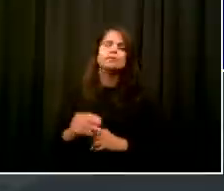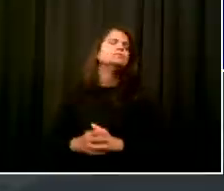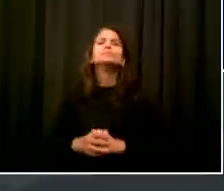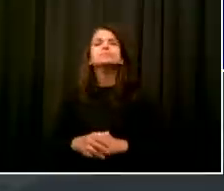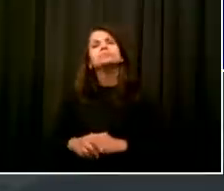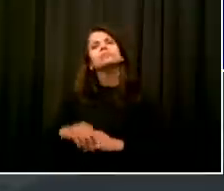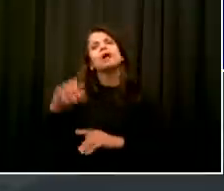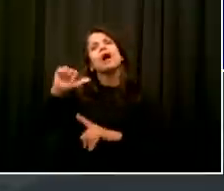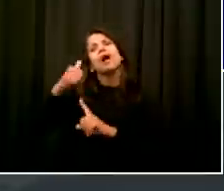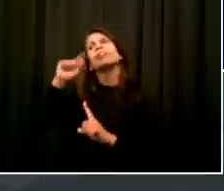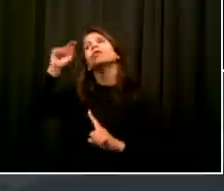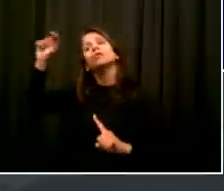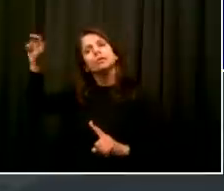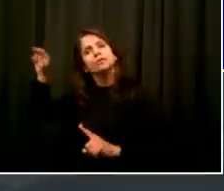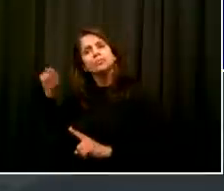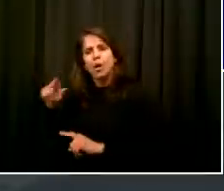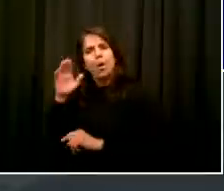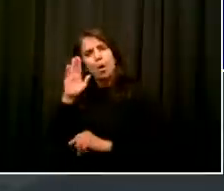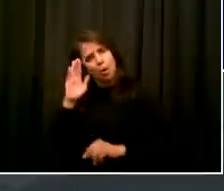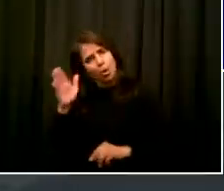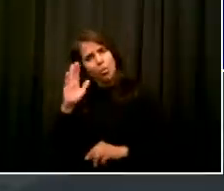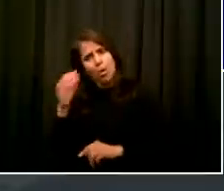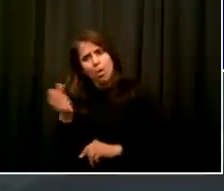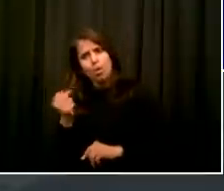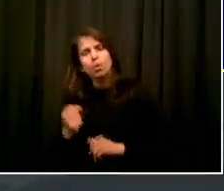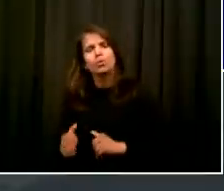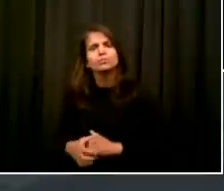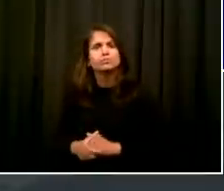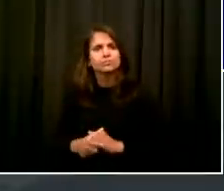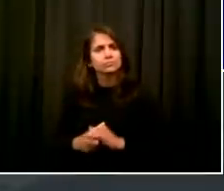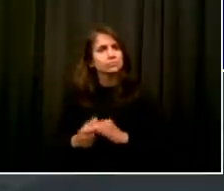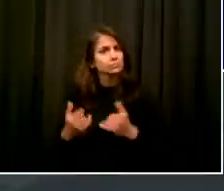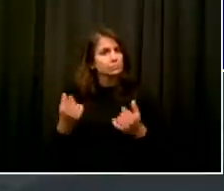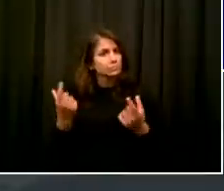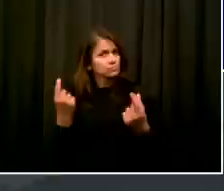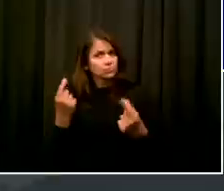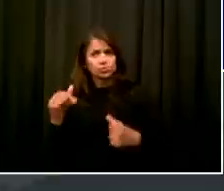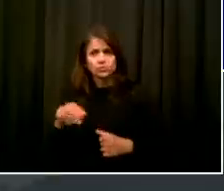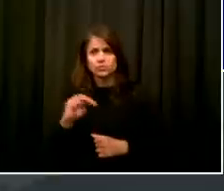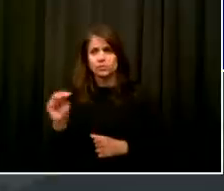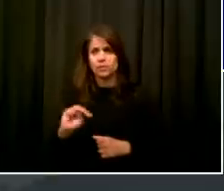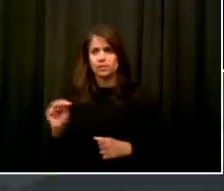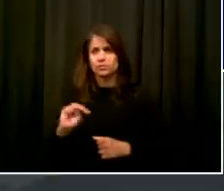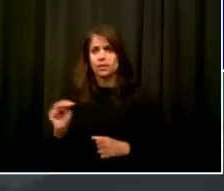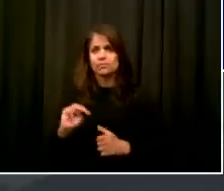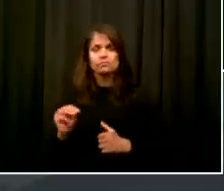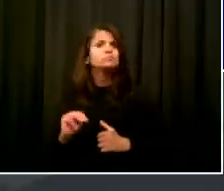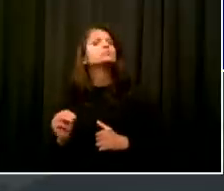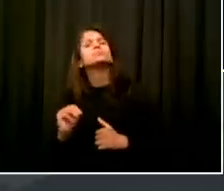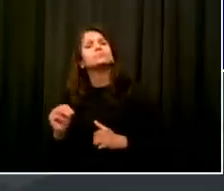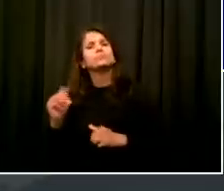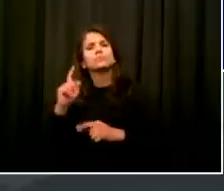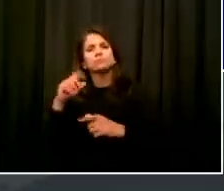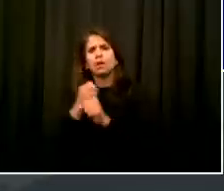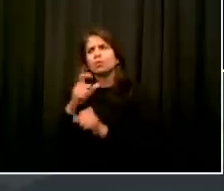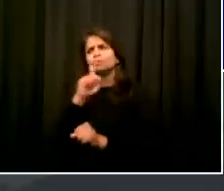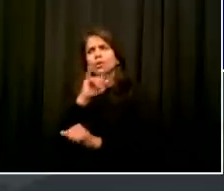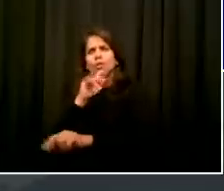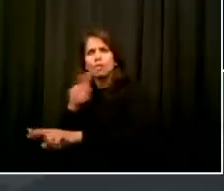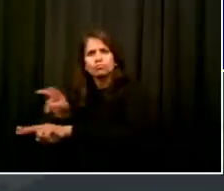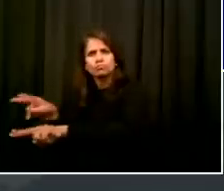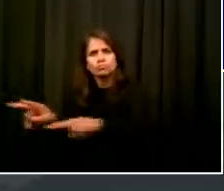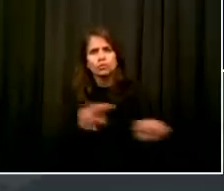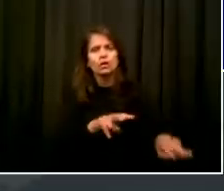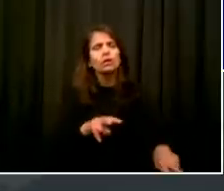They're going to be out reminding people about distancing, giving out the face coverings, helping parents to remember all those basic hygiene rules. They really matter with